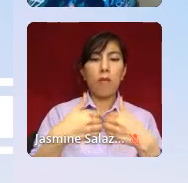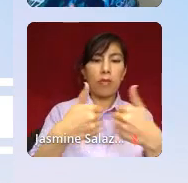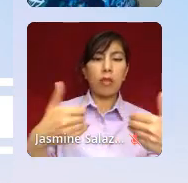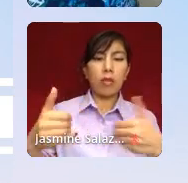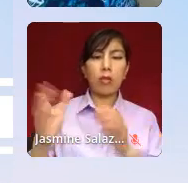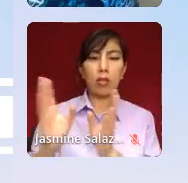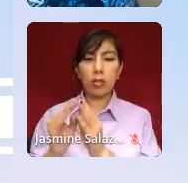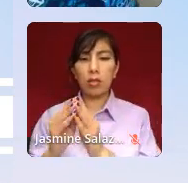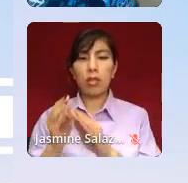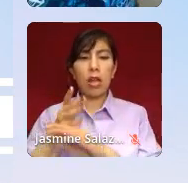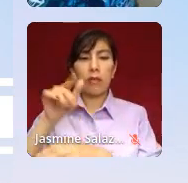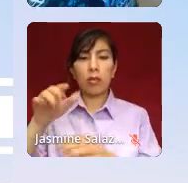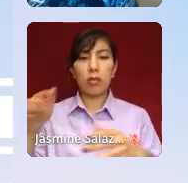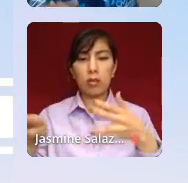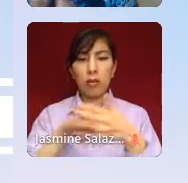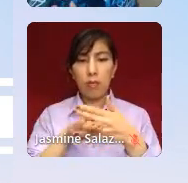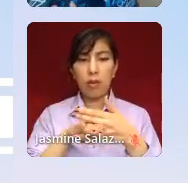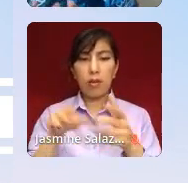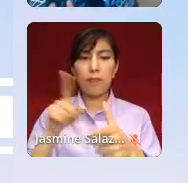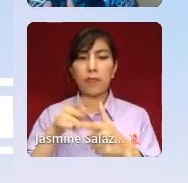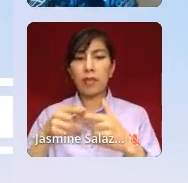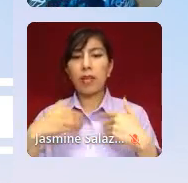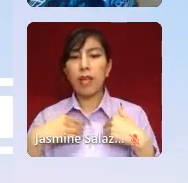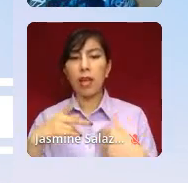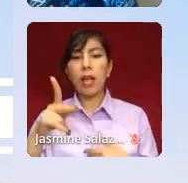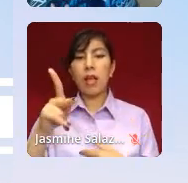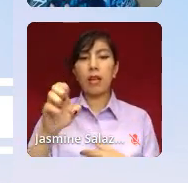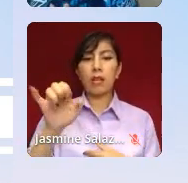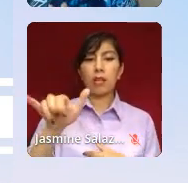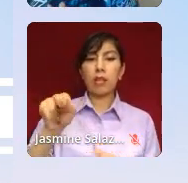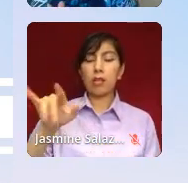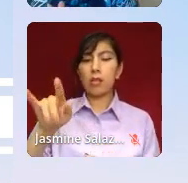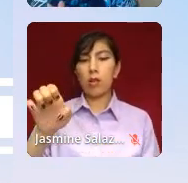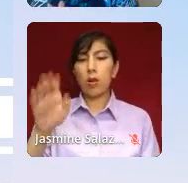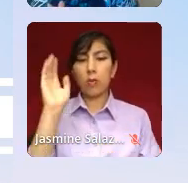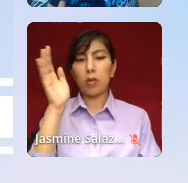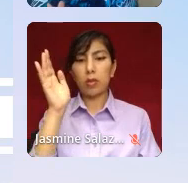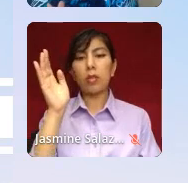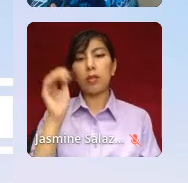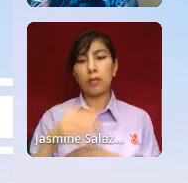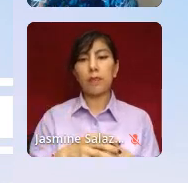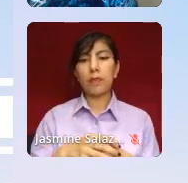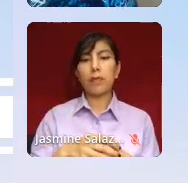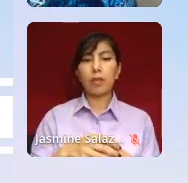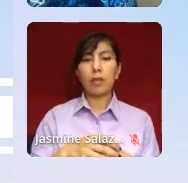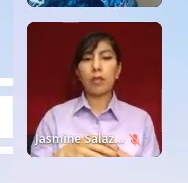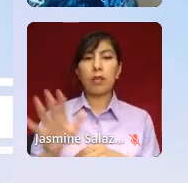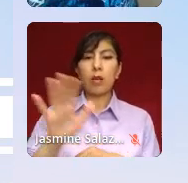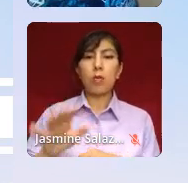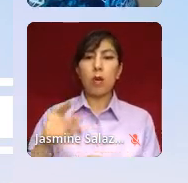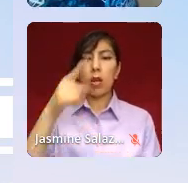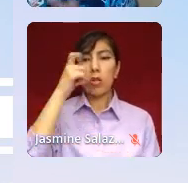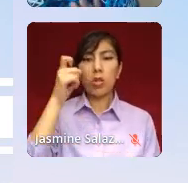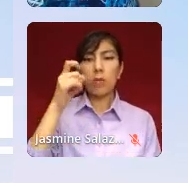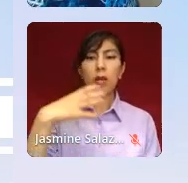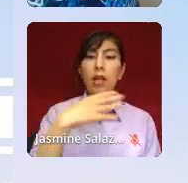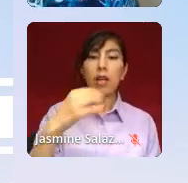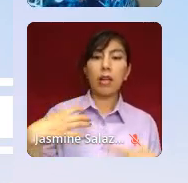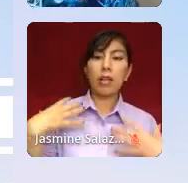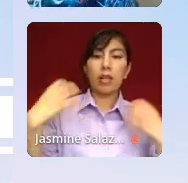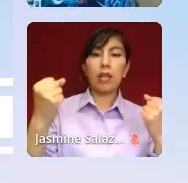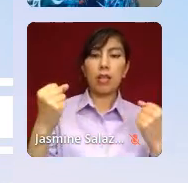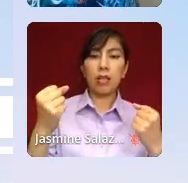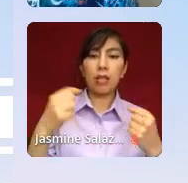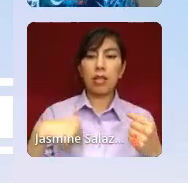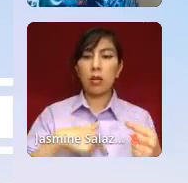break. And then we will have a keynote presentation by Jane Singer around trauma and healing. And we're really